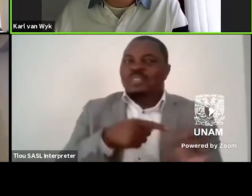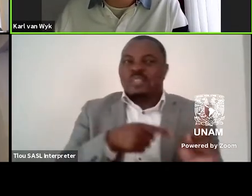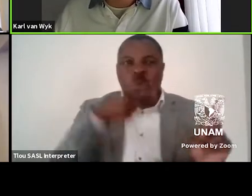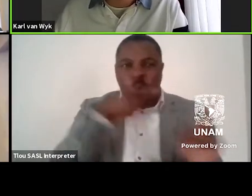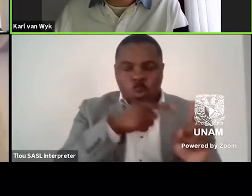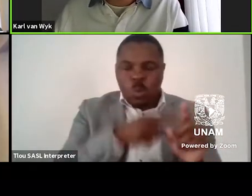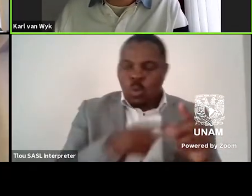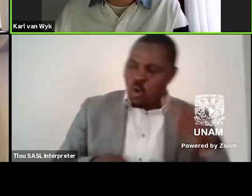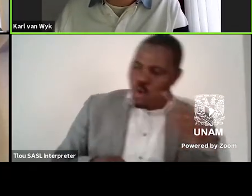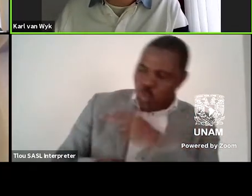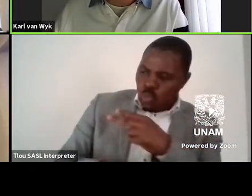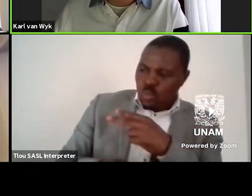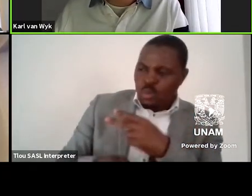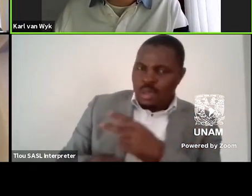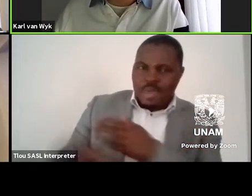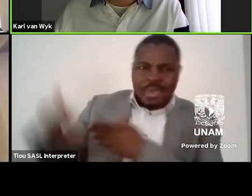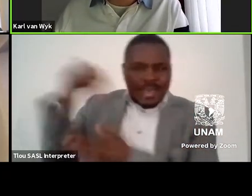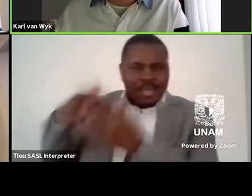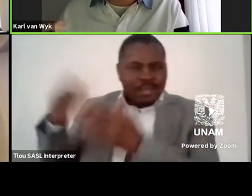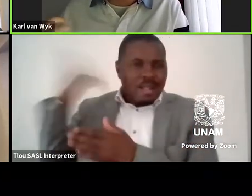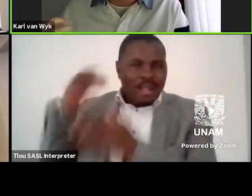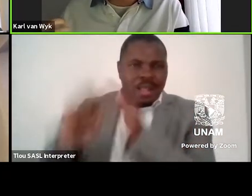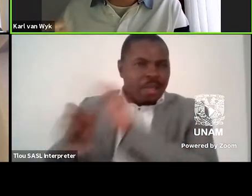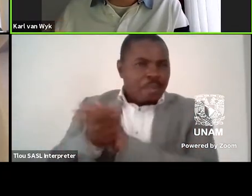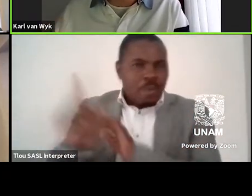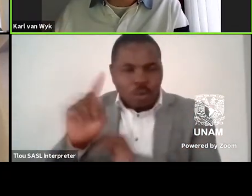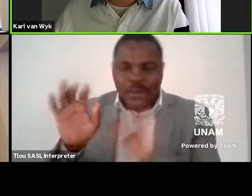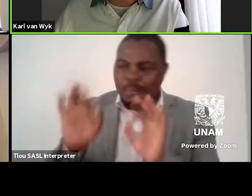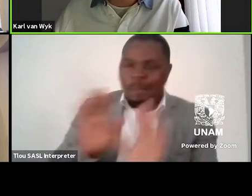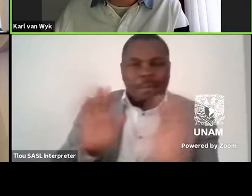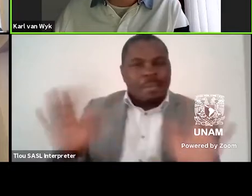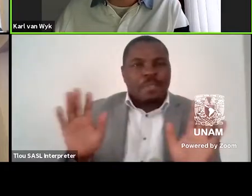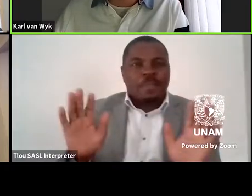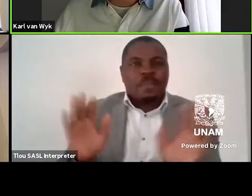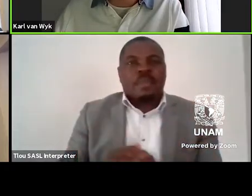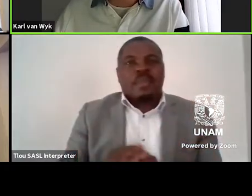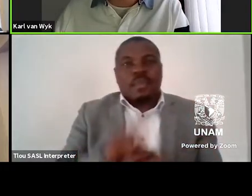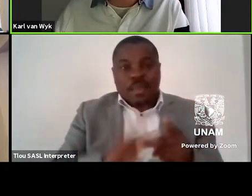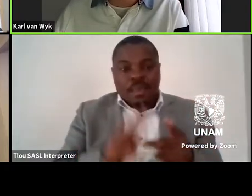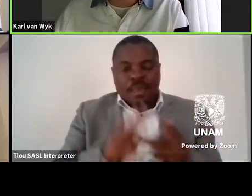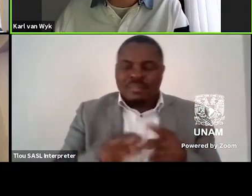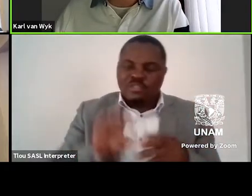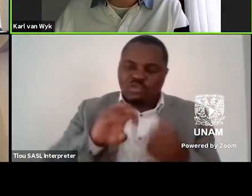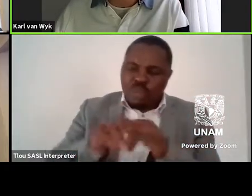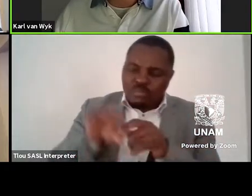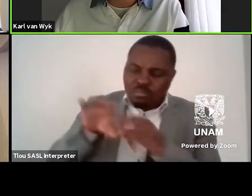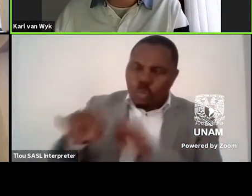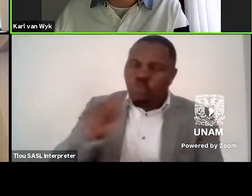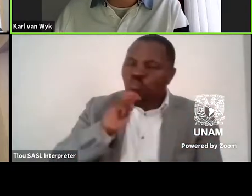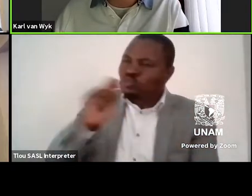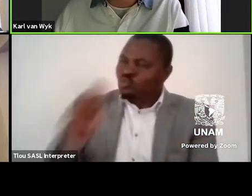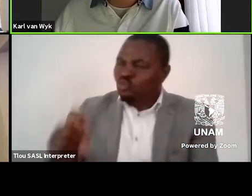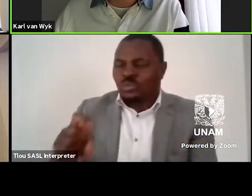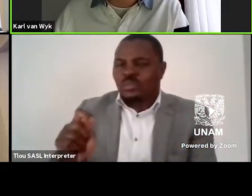what happened. And in determining the truth without actually negating